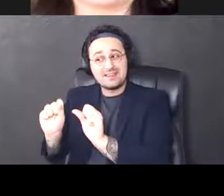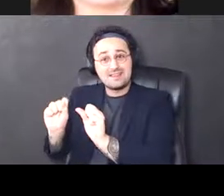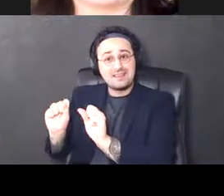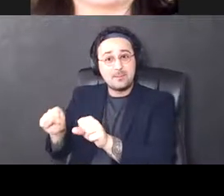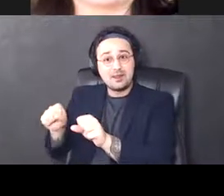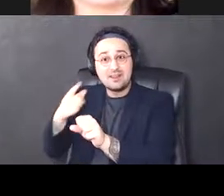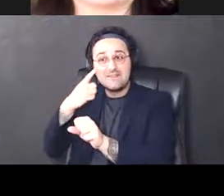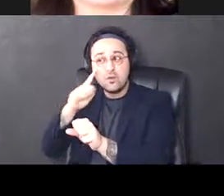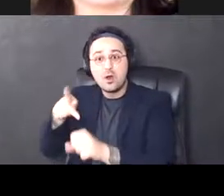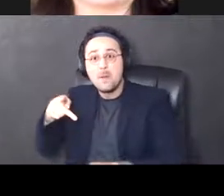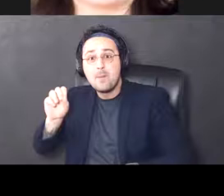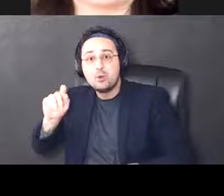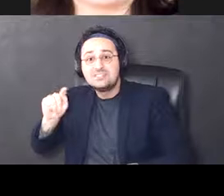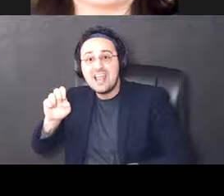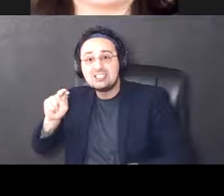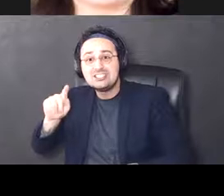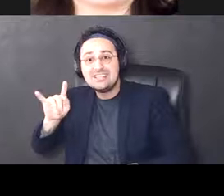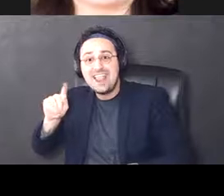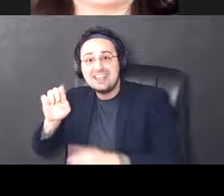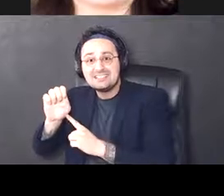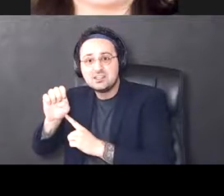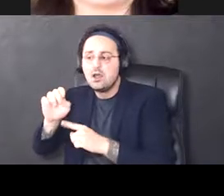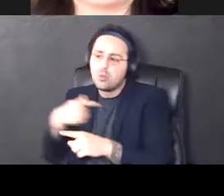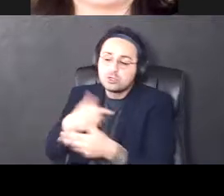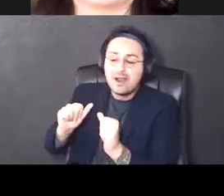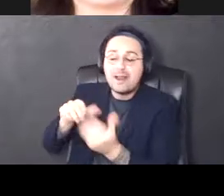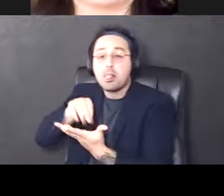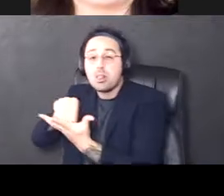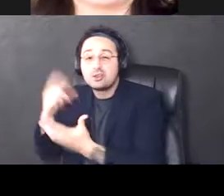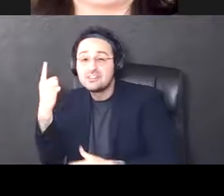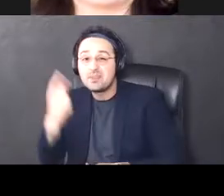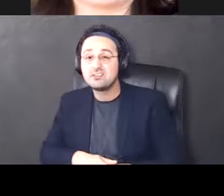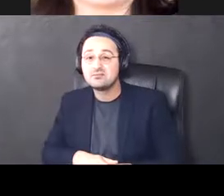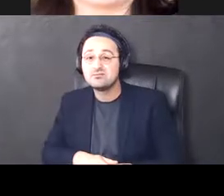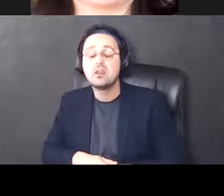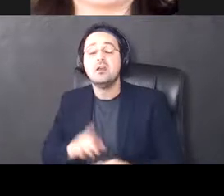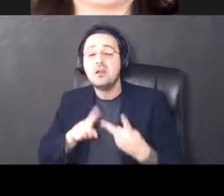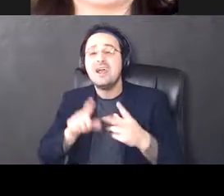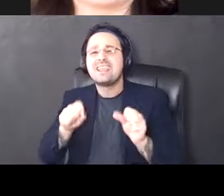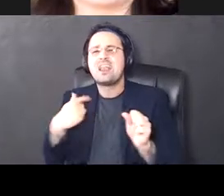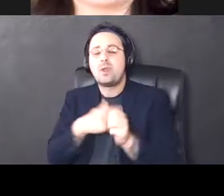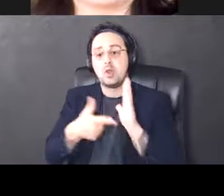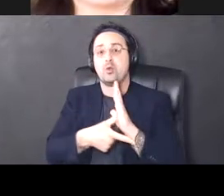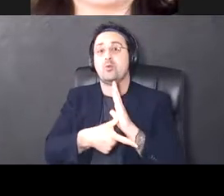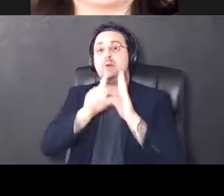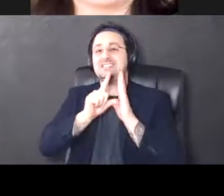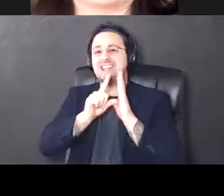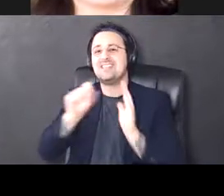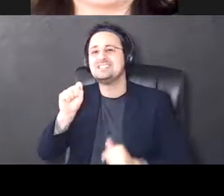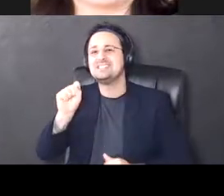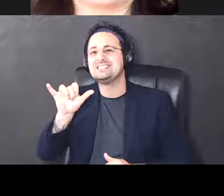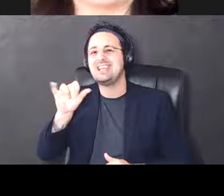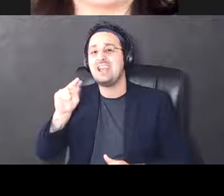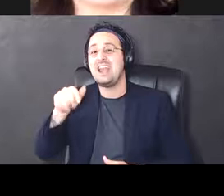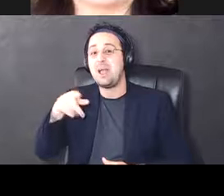potentiate with more when you want to, when you're trying to learn something? And can we kind of reset the synapses, right? So this